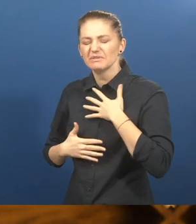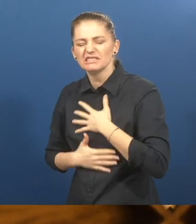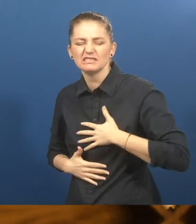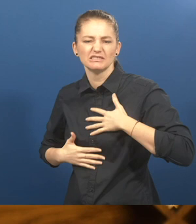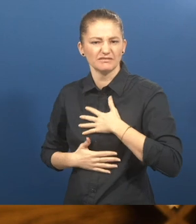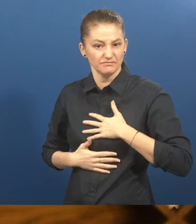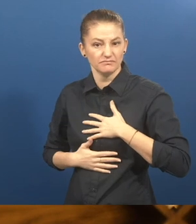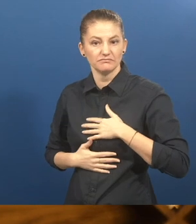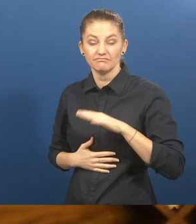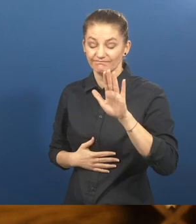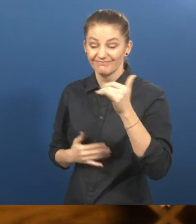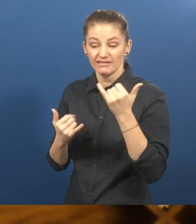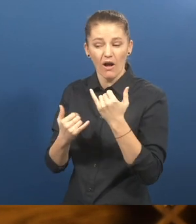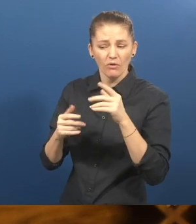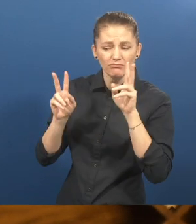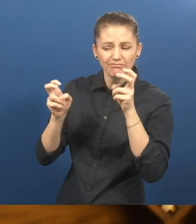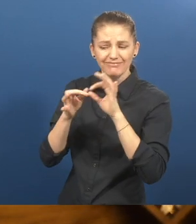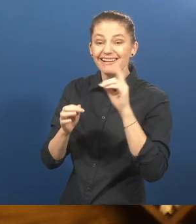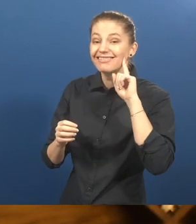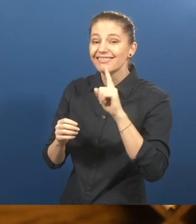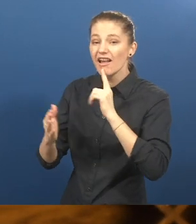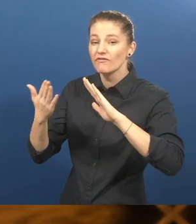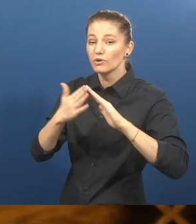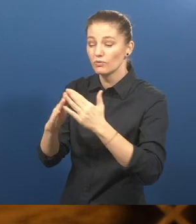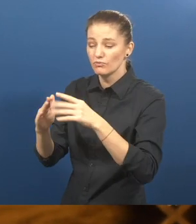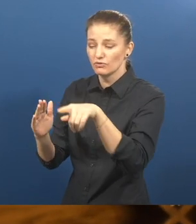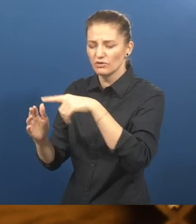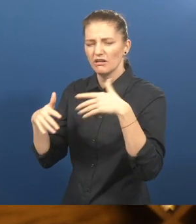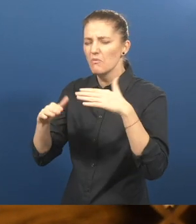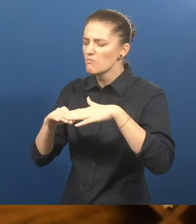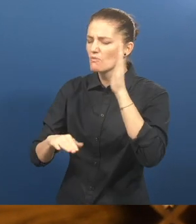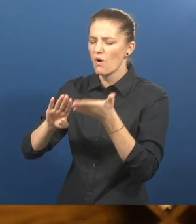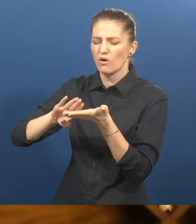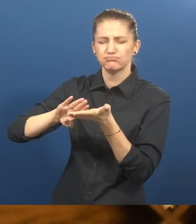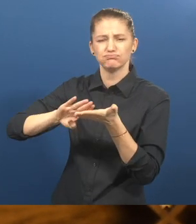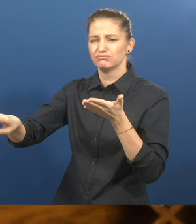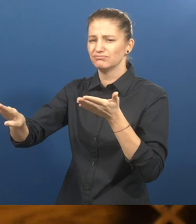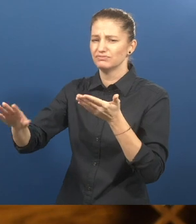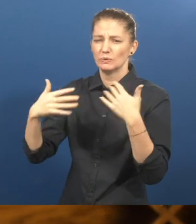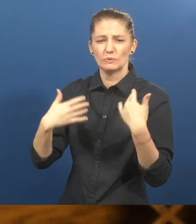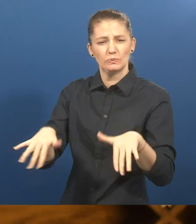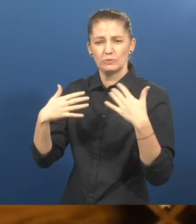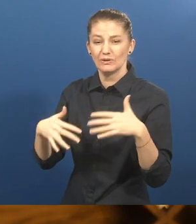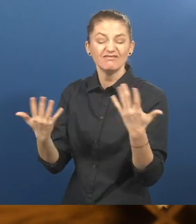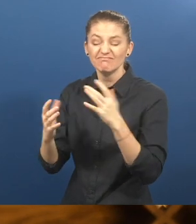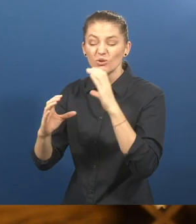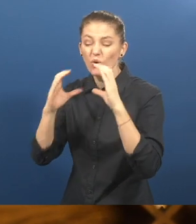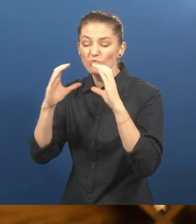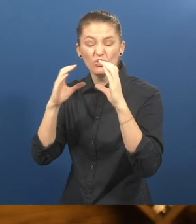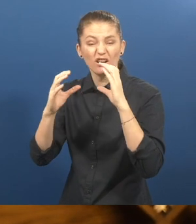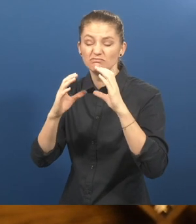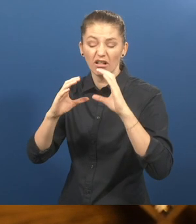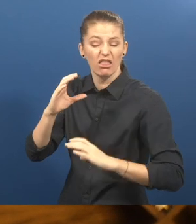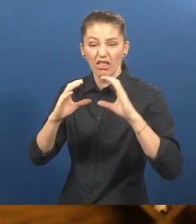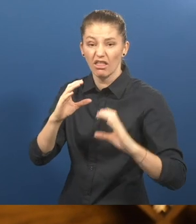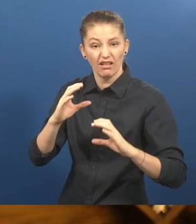a person with a disability. And if we talk about the deaf community, they are considered the most marginalized community because of their